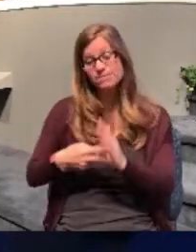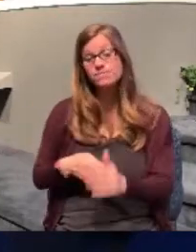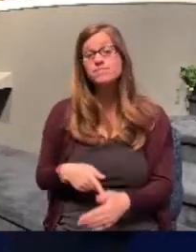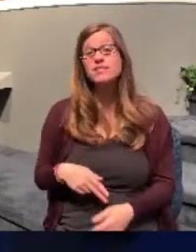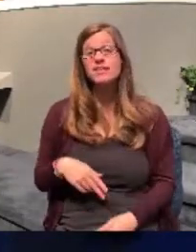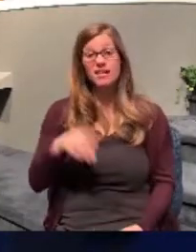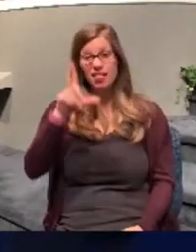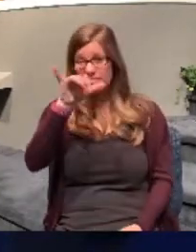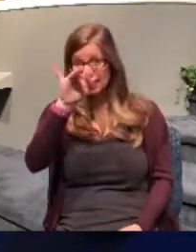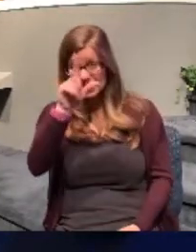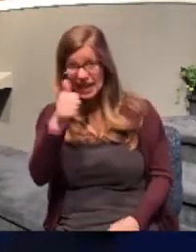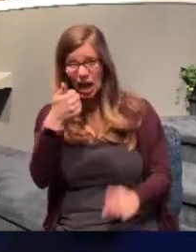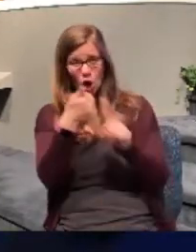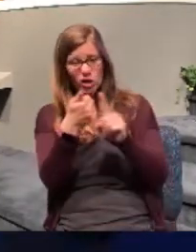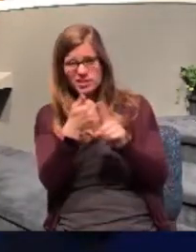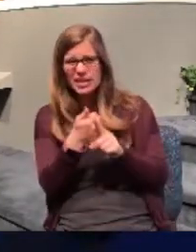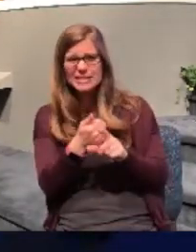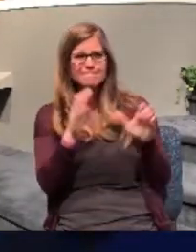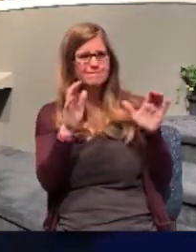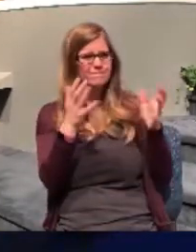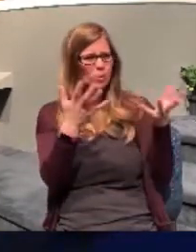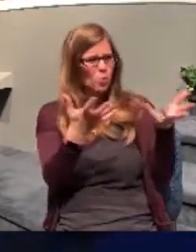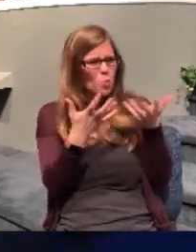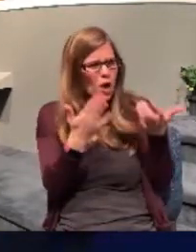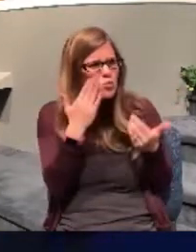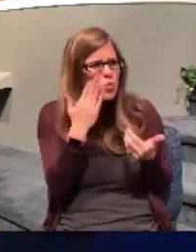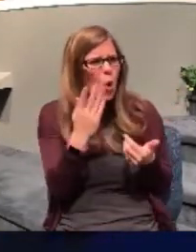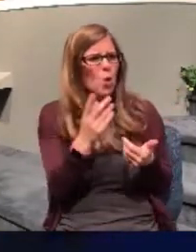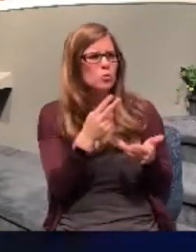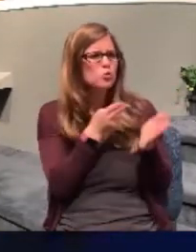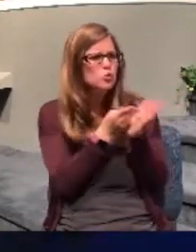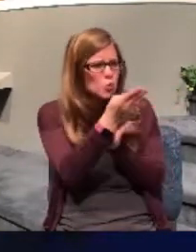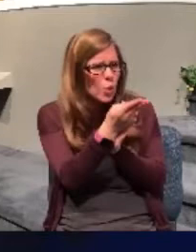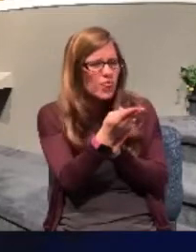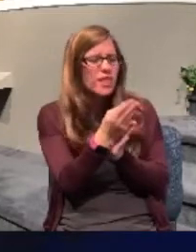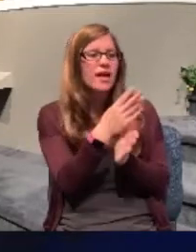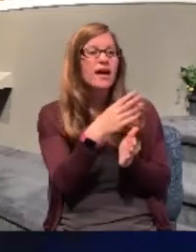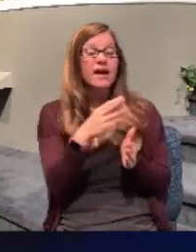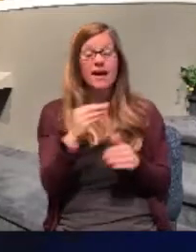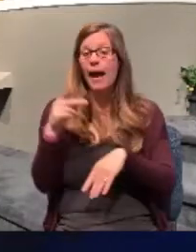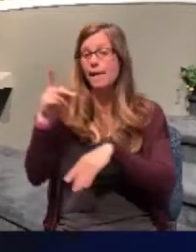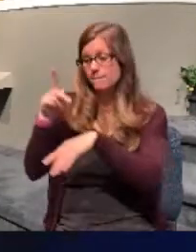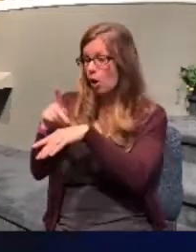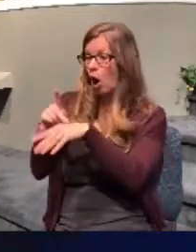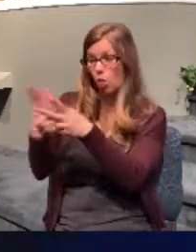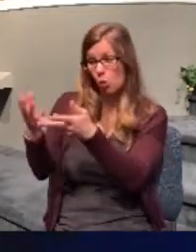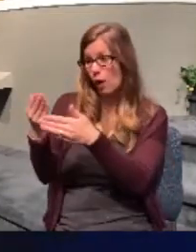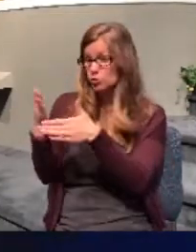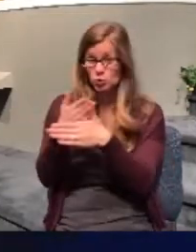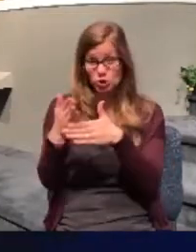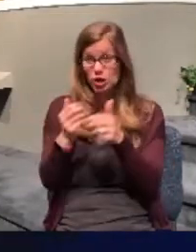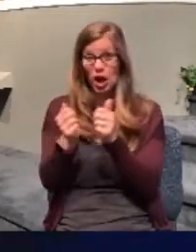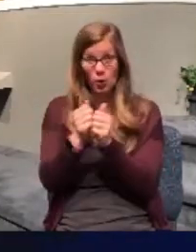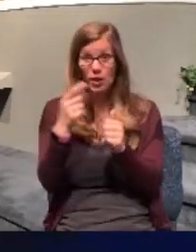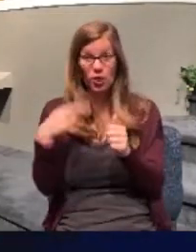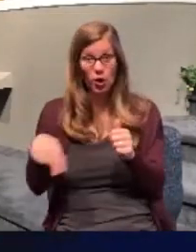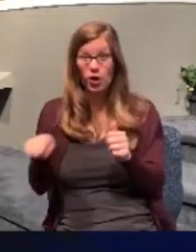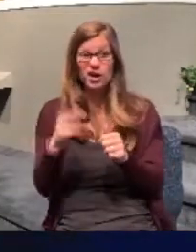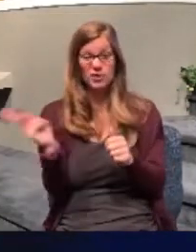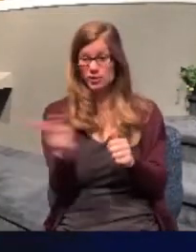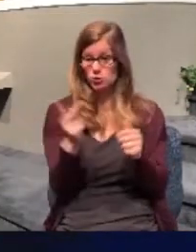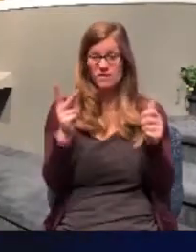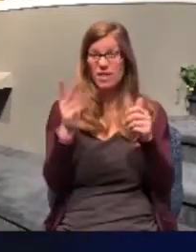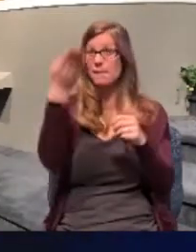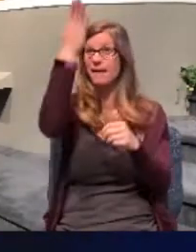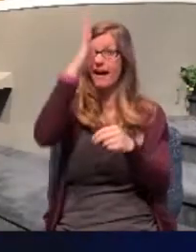the truth and Paul was looking for people to share that truth with and God put them together. Isn't that